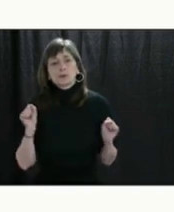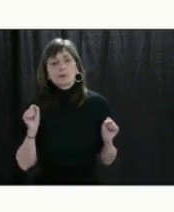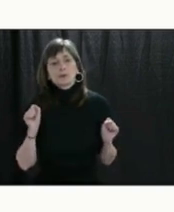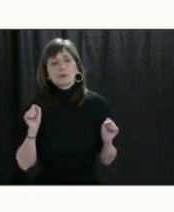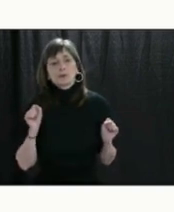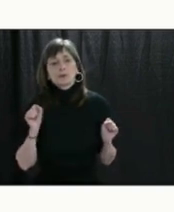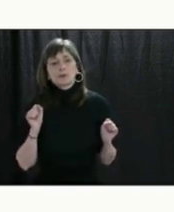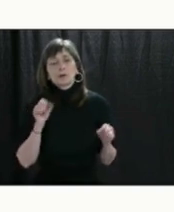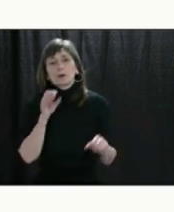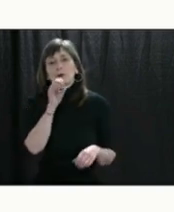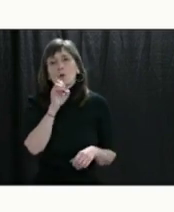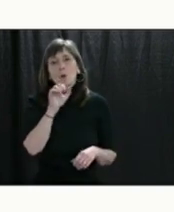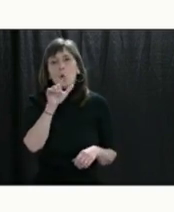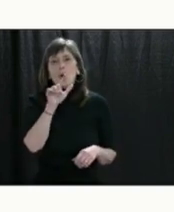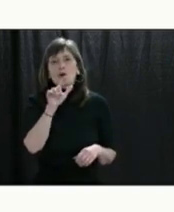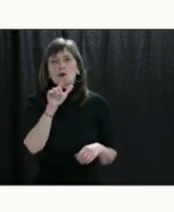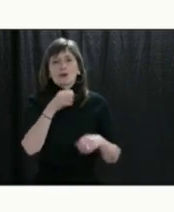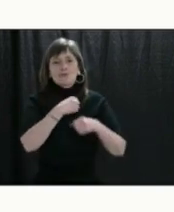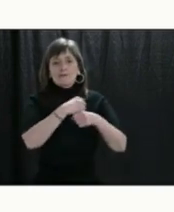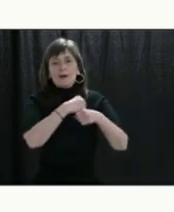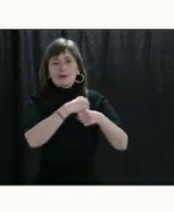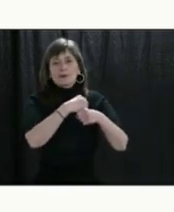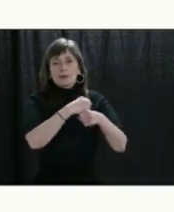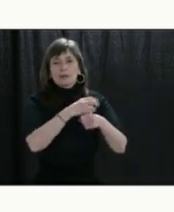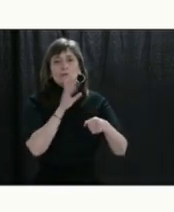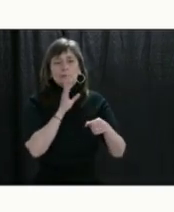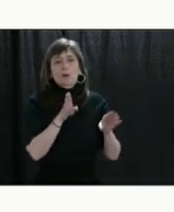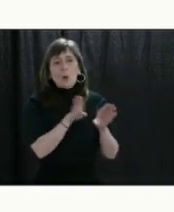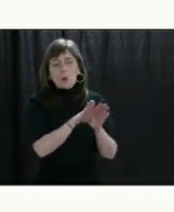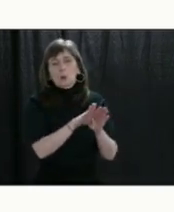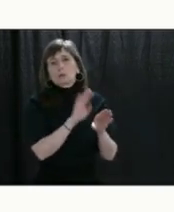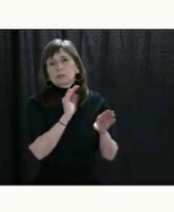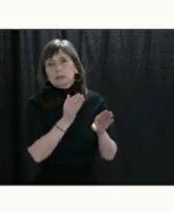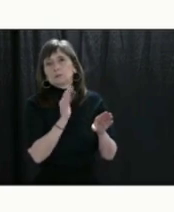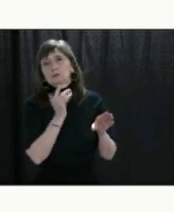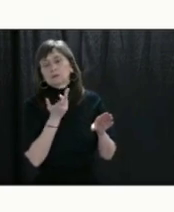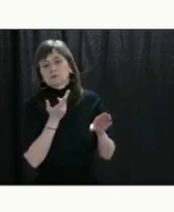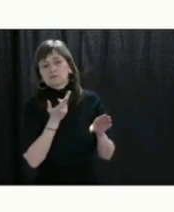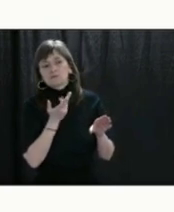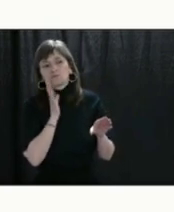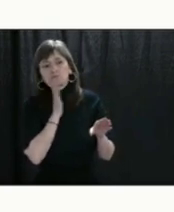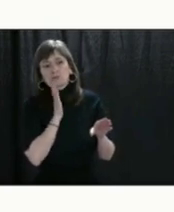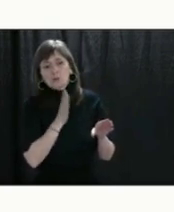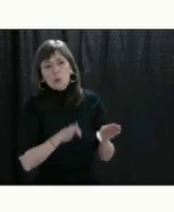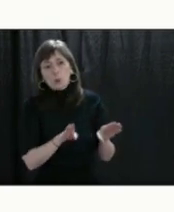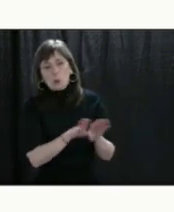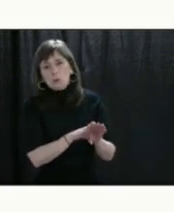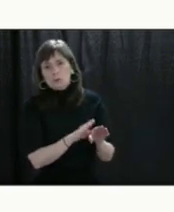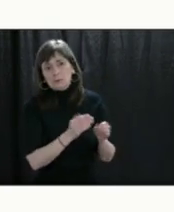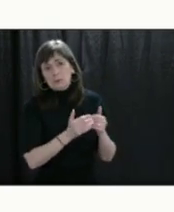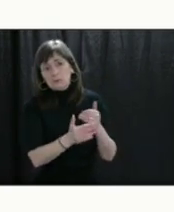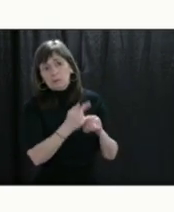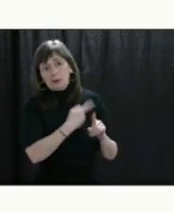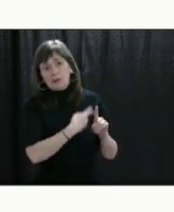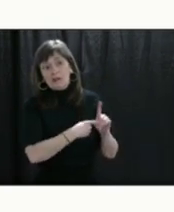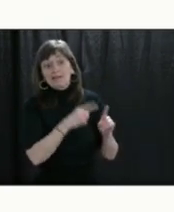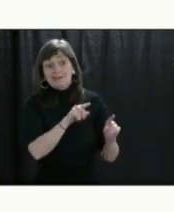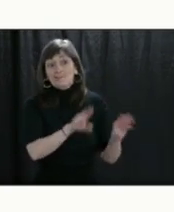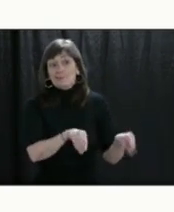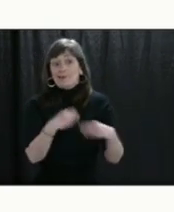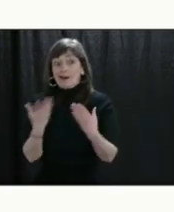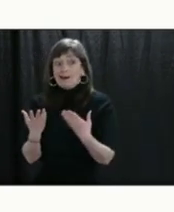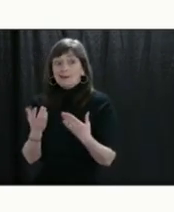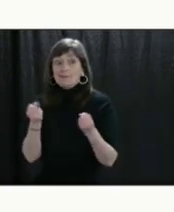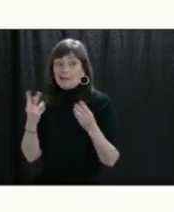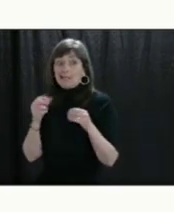is going to be shut down and it looks like this may be in place for months. They supply a number of key fuels, but I know propane is one of the main ones.